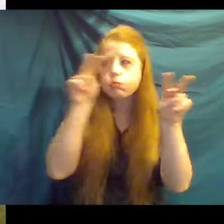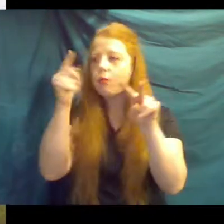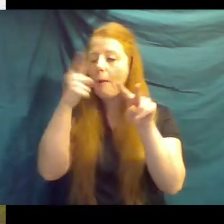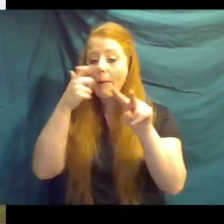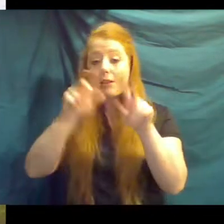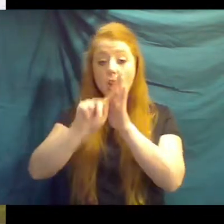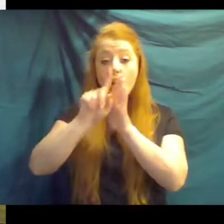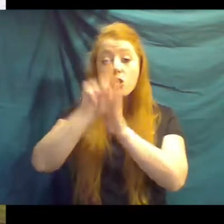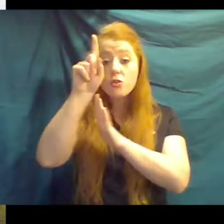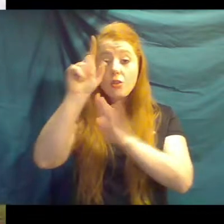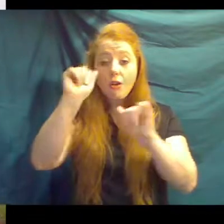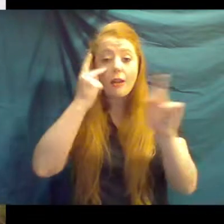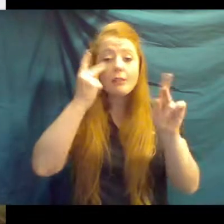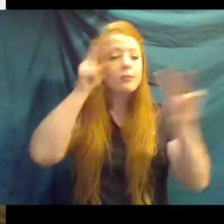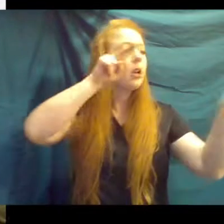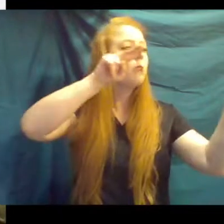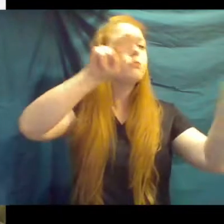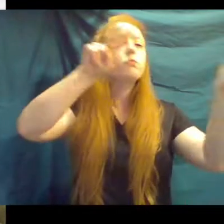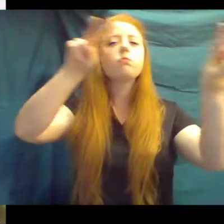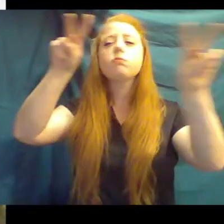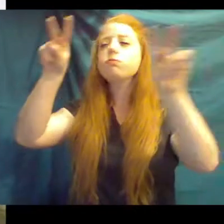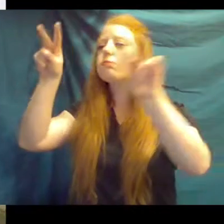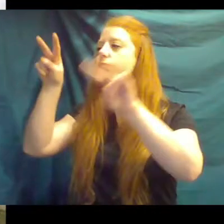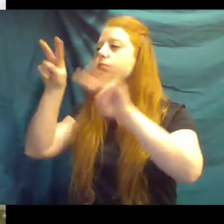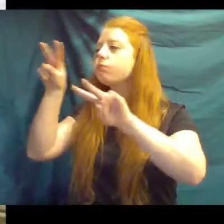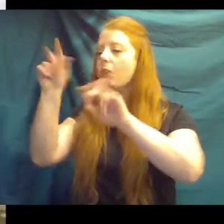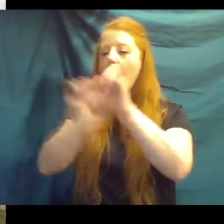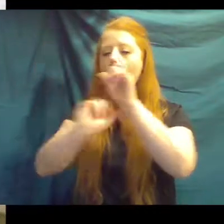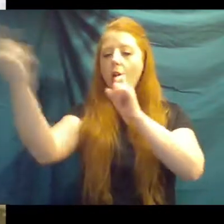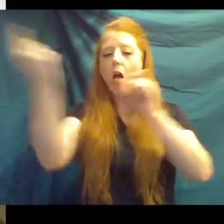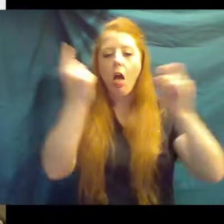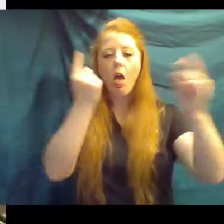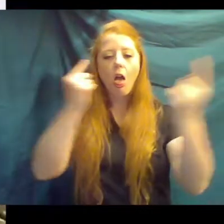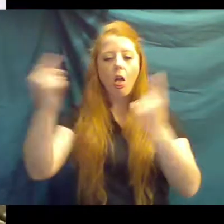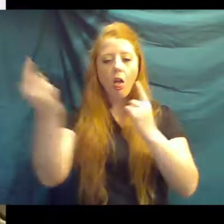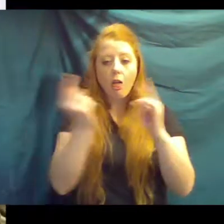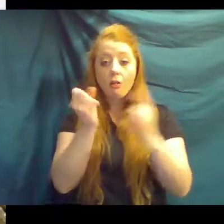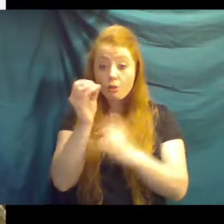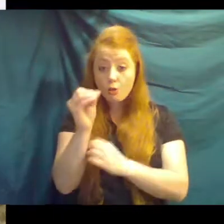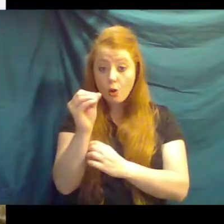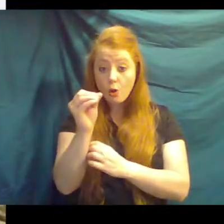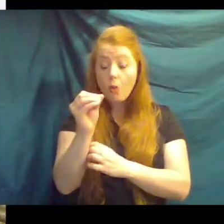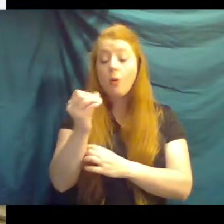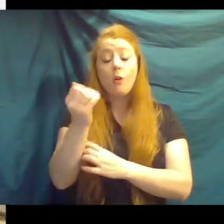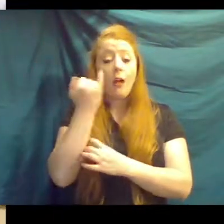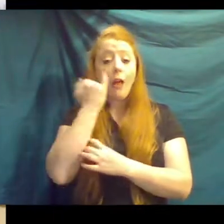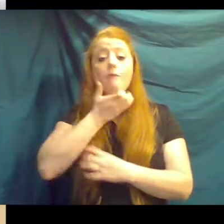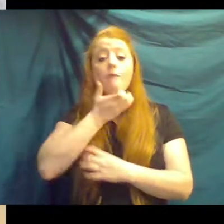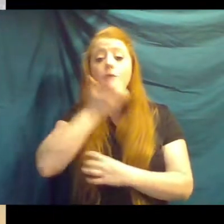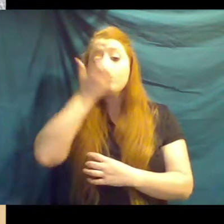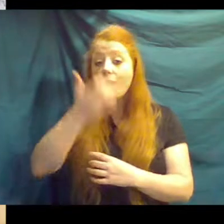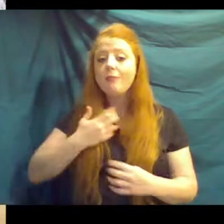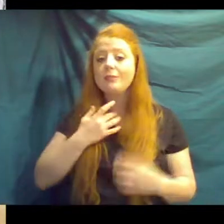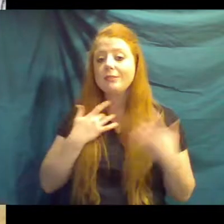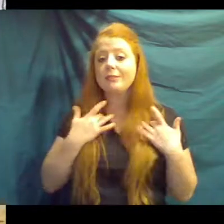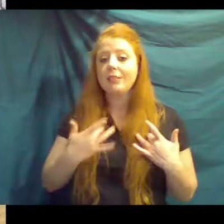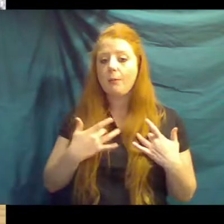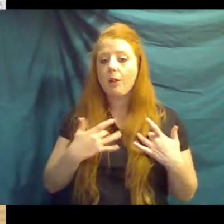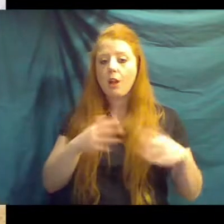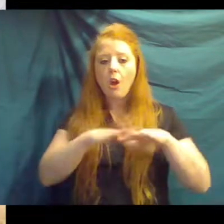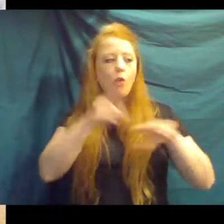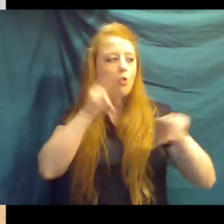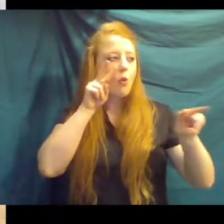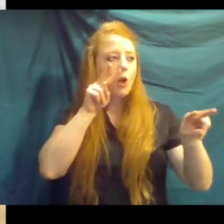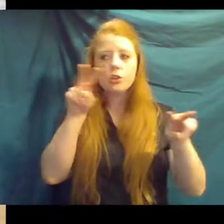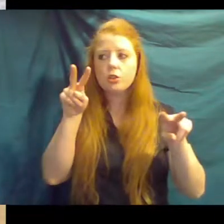can pretty much see everything that's coming. so like Jenna said earlier, if the giraffe typically are on the watch and